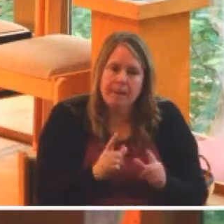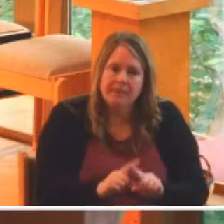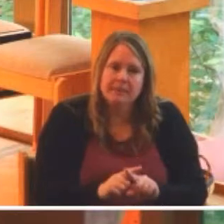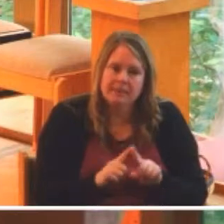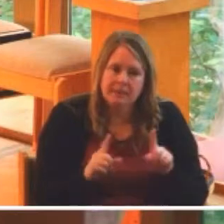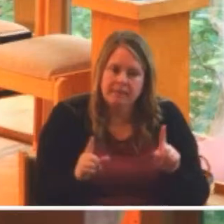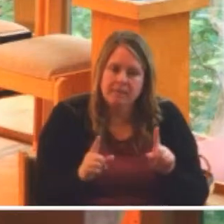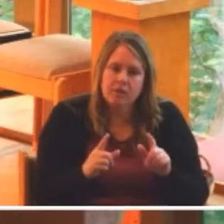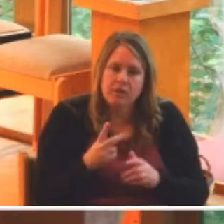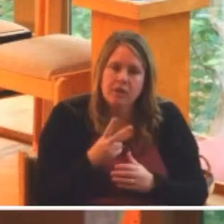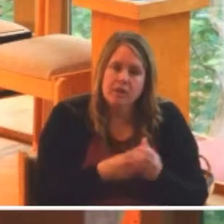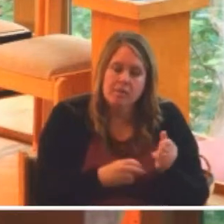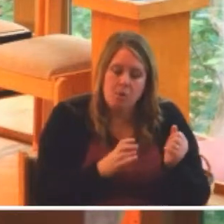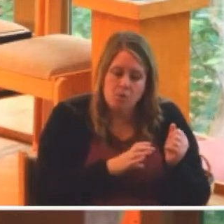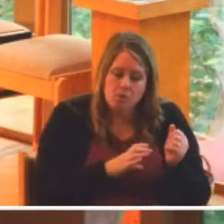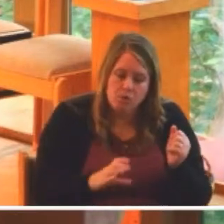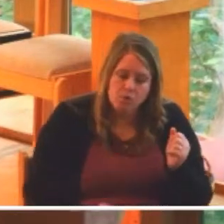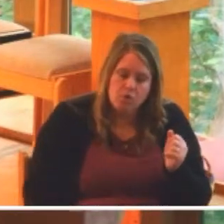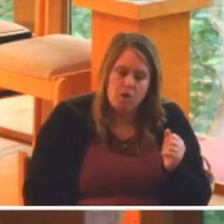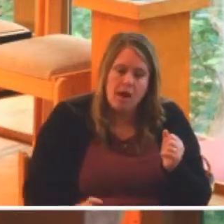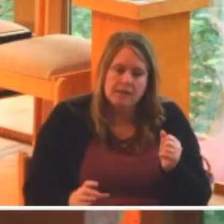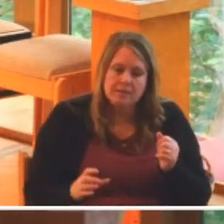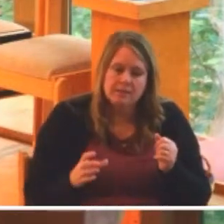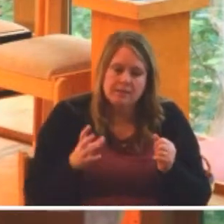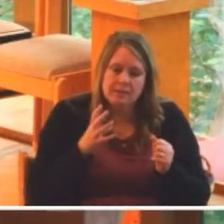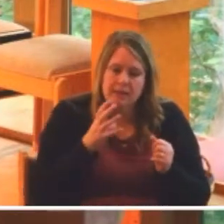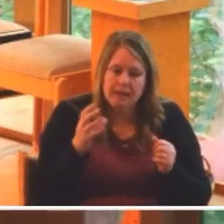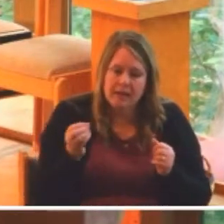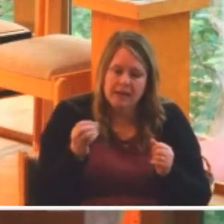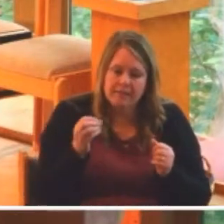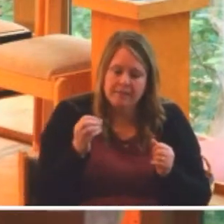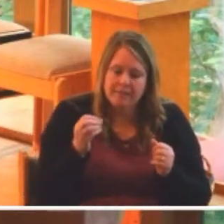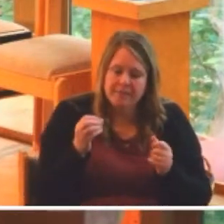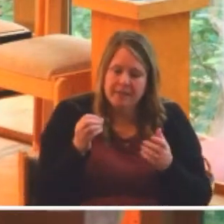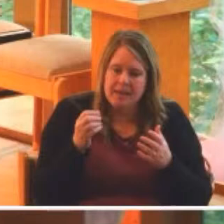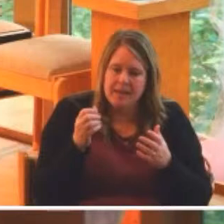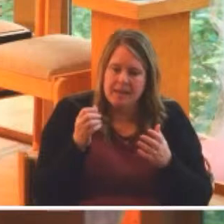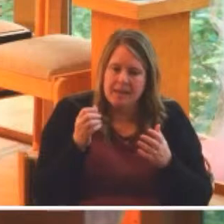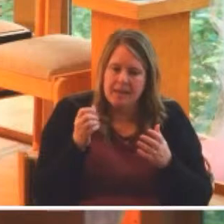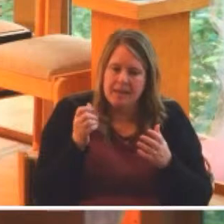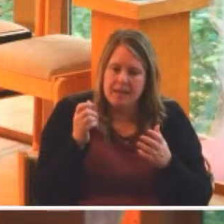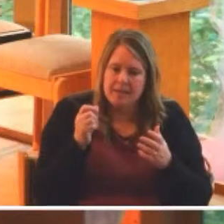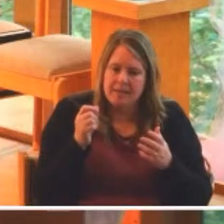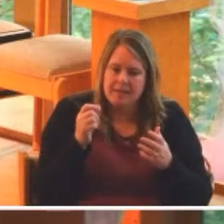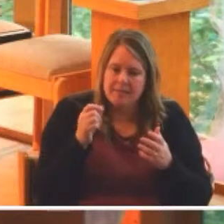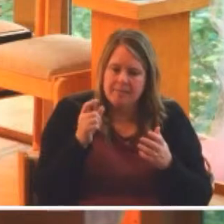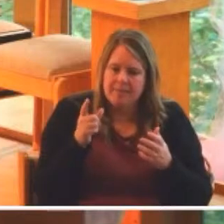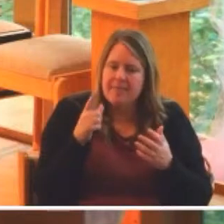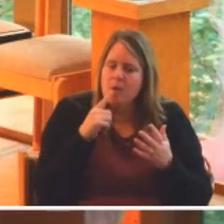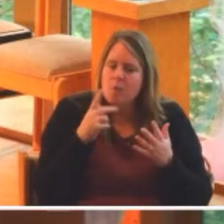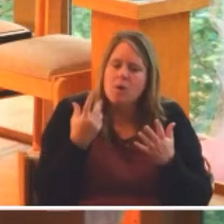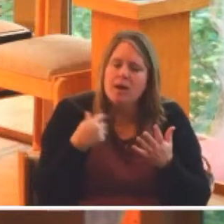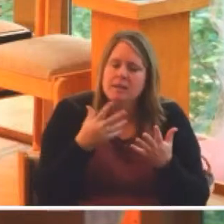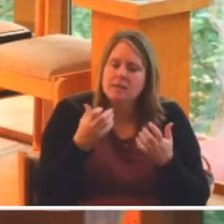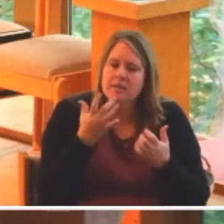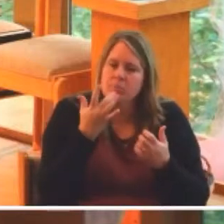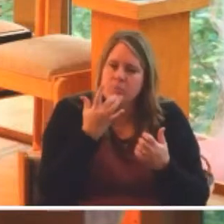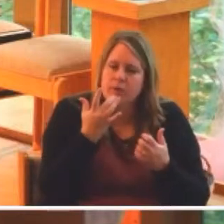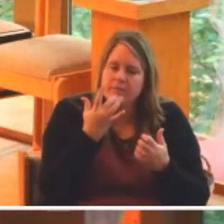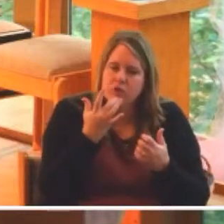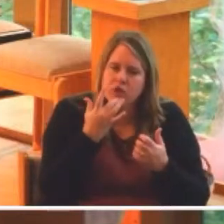Christ and the theology of liberation call upon us to give preferential treatment to his observations, not mine.